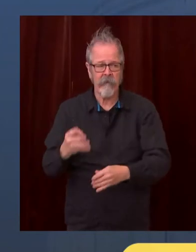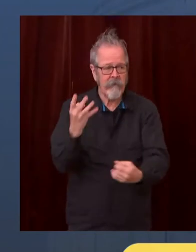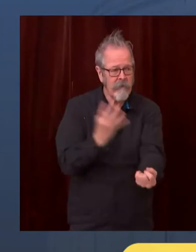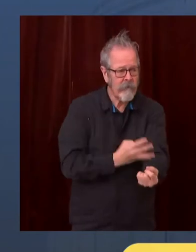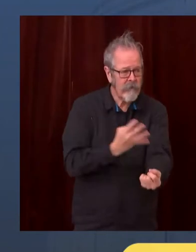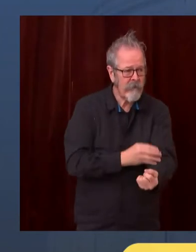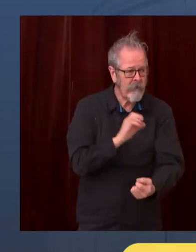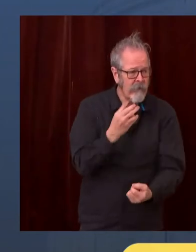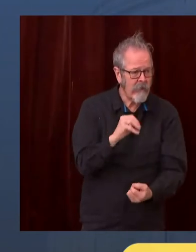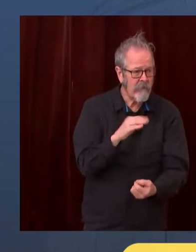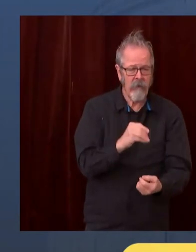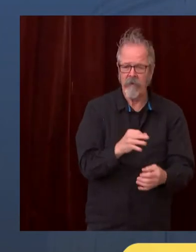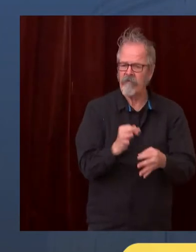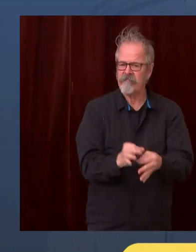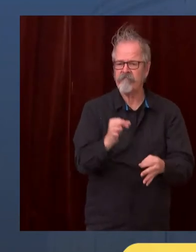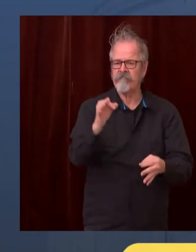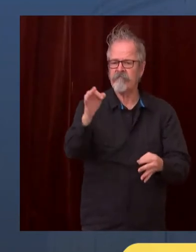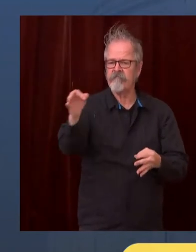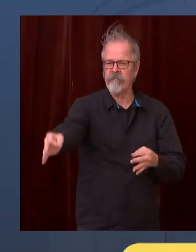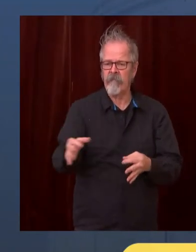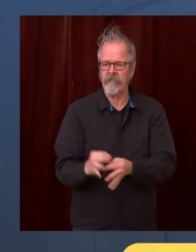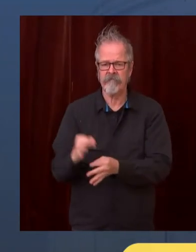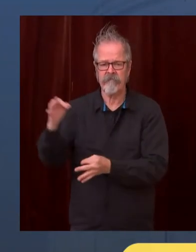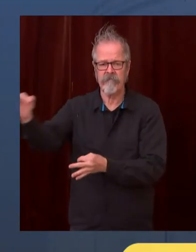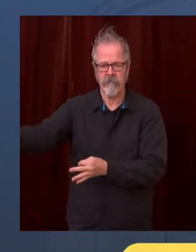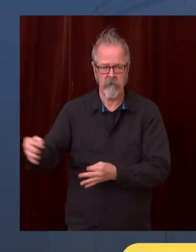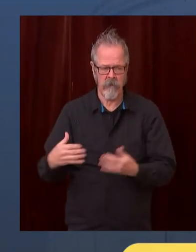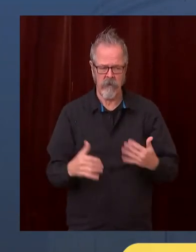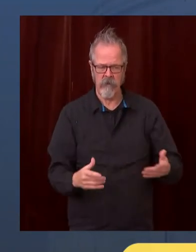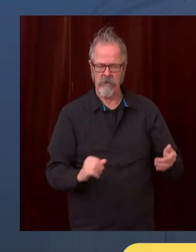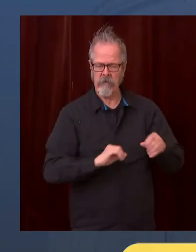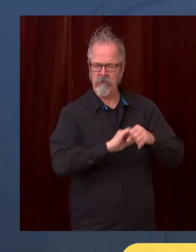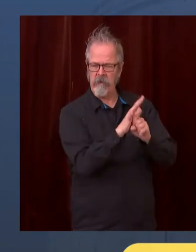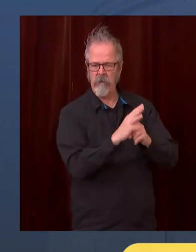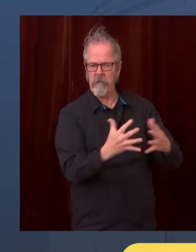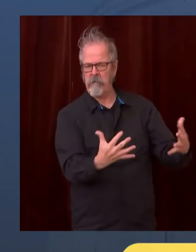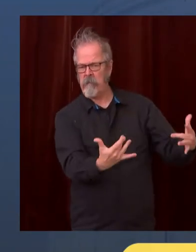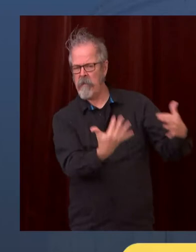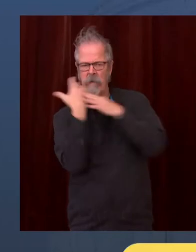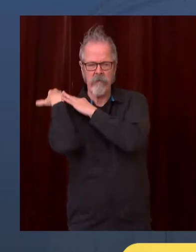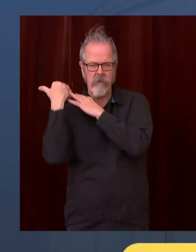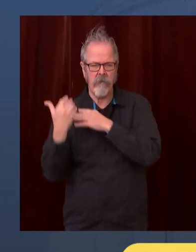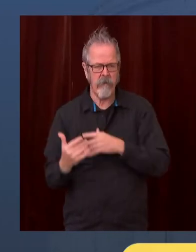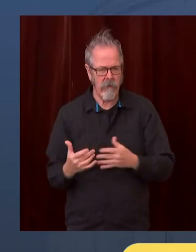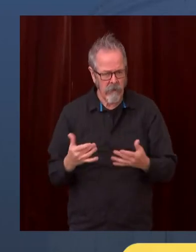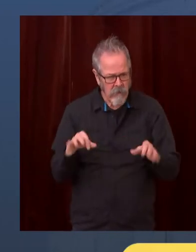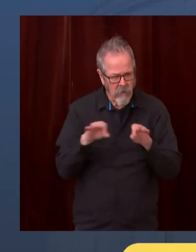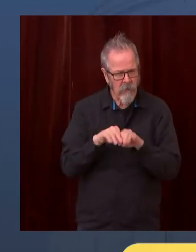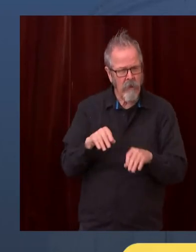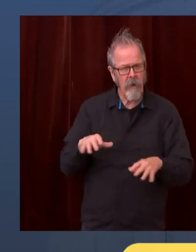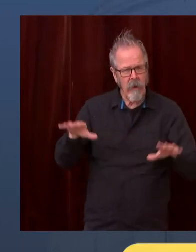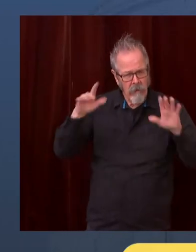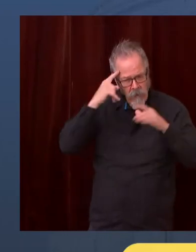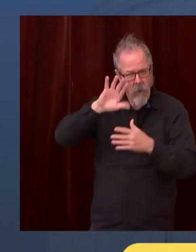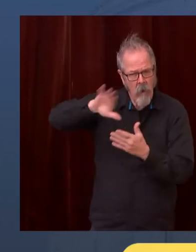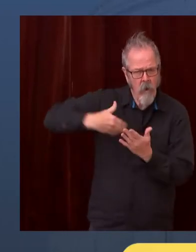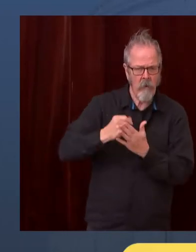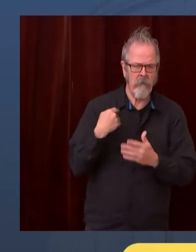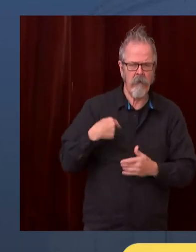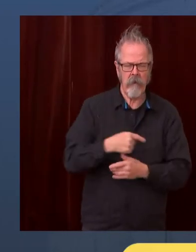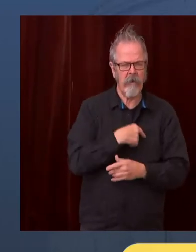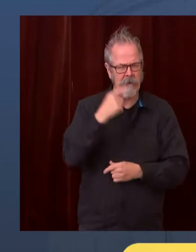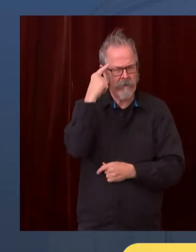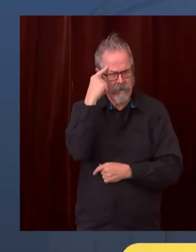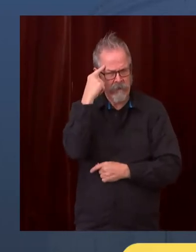And I do want, I'm going to ask Kathy Lofi to talk about this, too, but I heard somebody the other day say, well, this is just an old people's